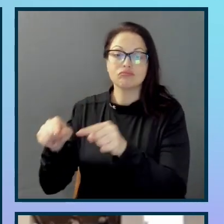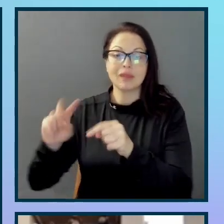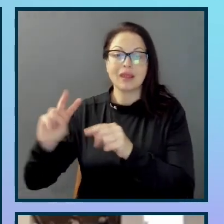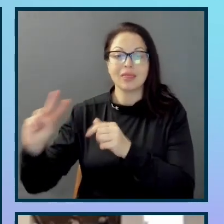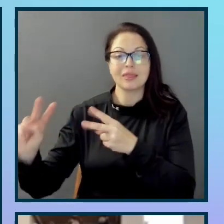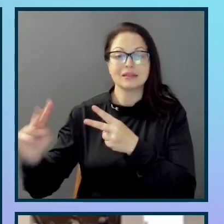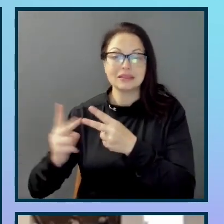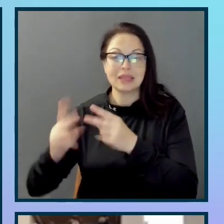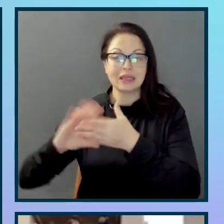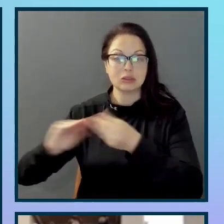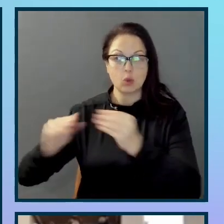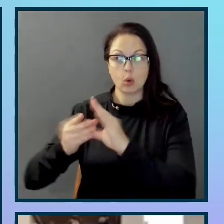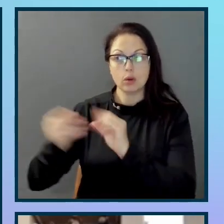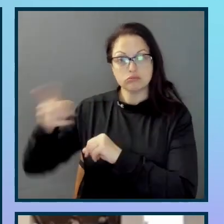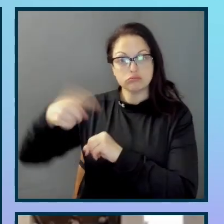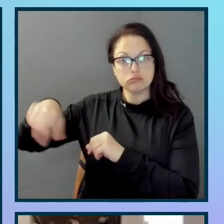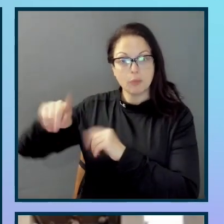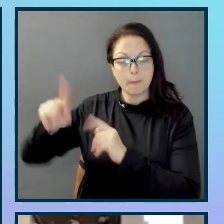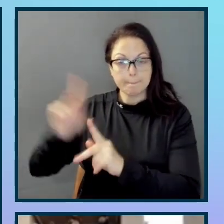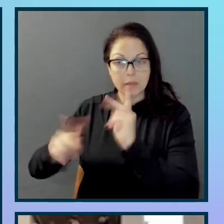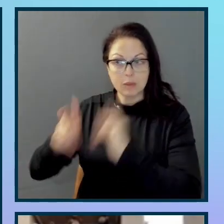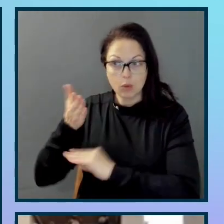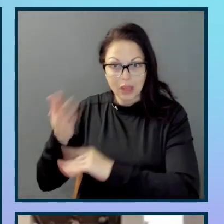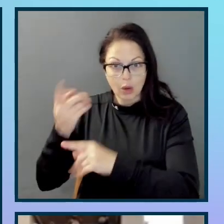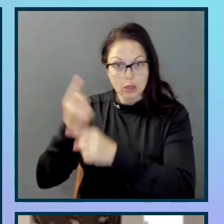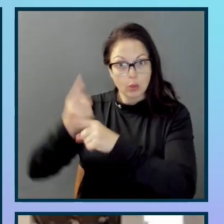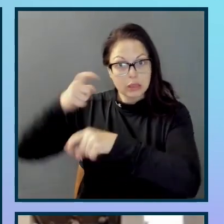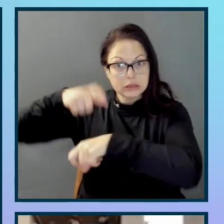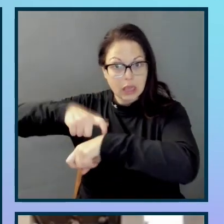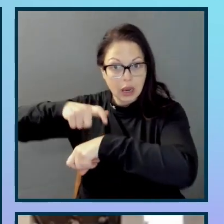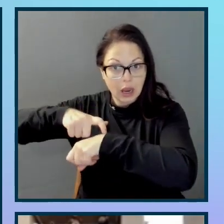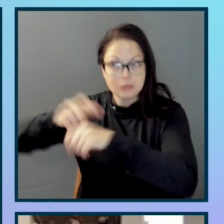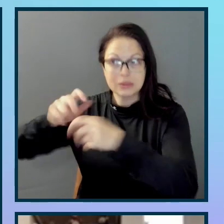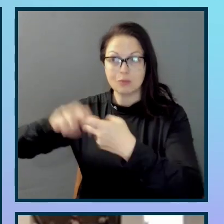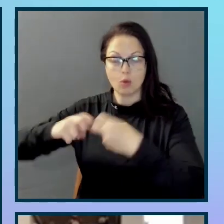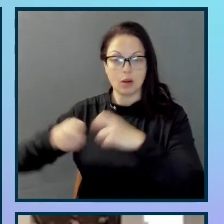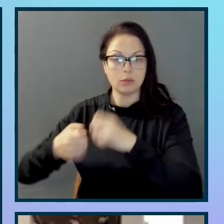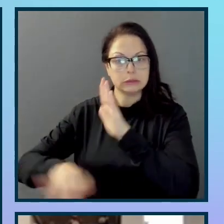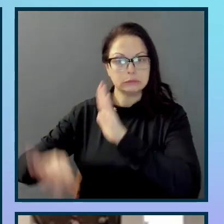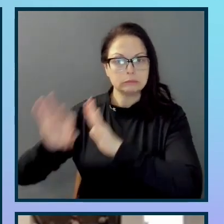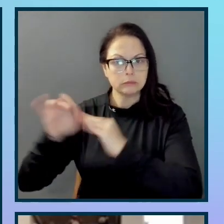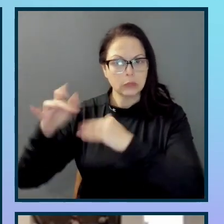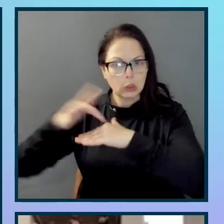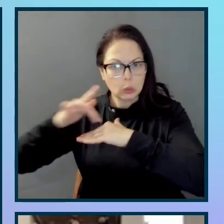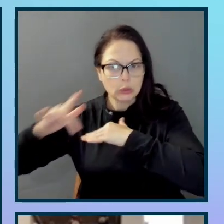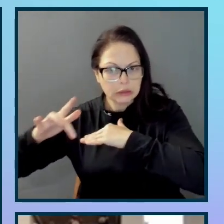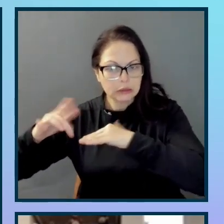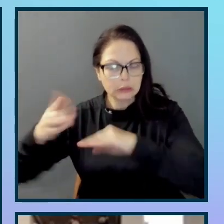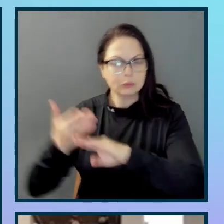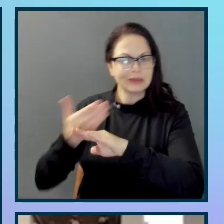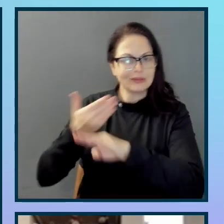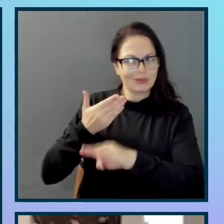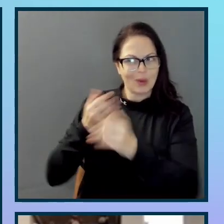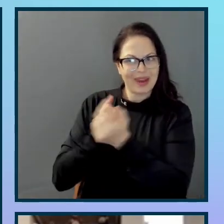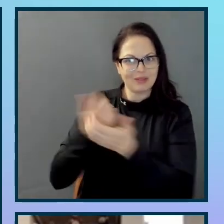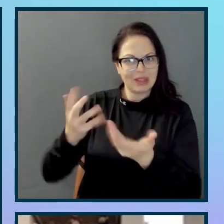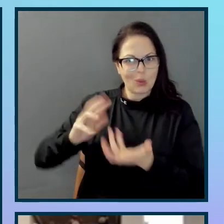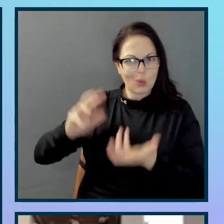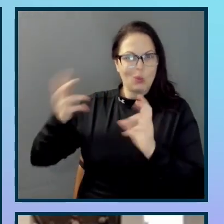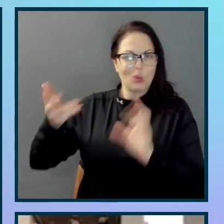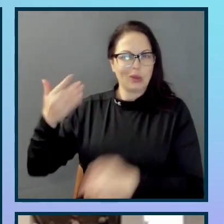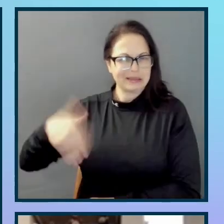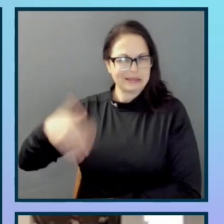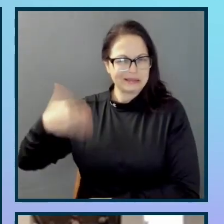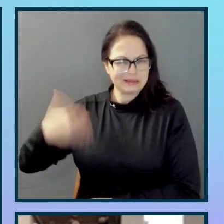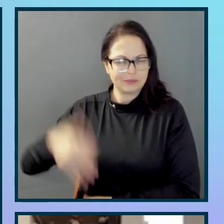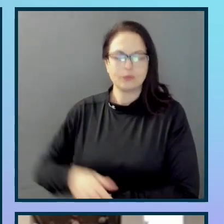the right places at the right times, a lot of problems can be discovered early and removed before they balloon out of control. For the